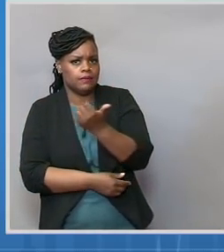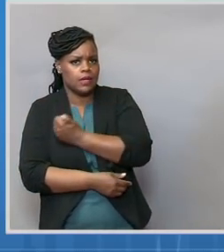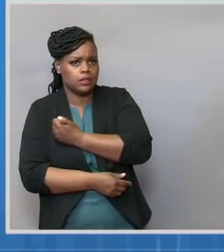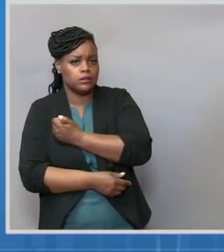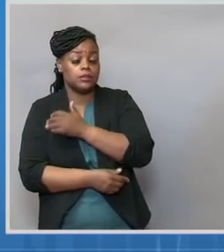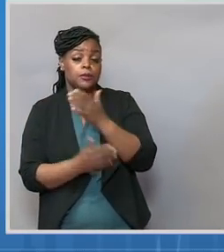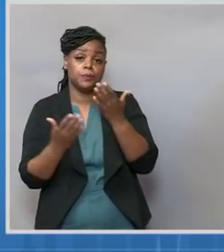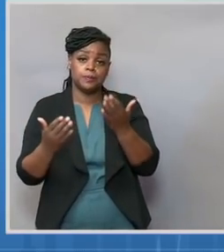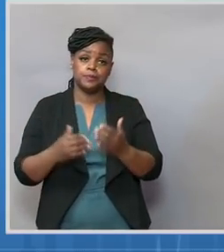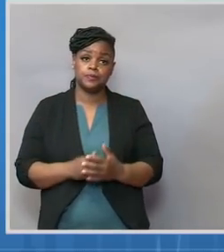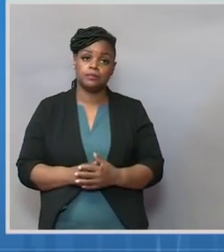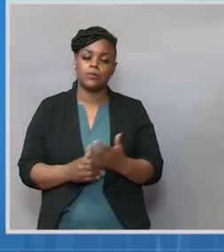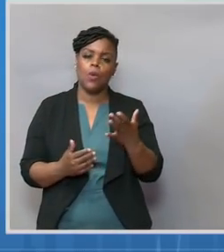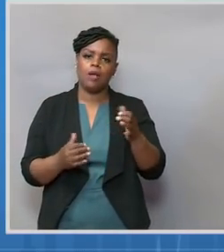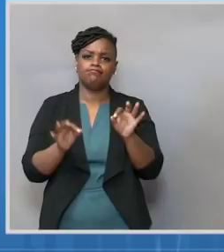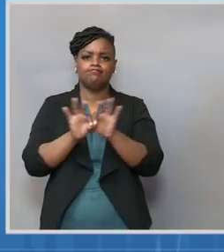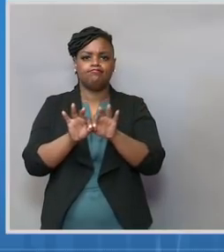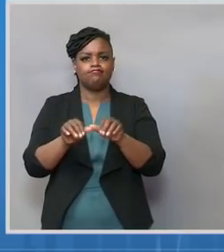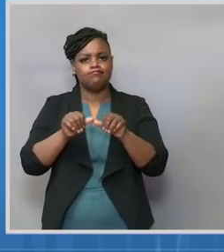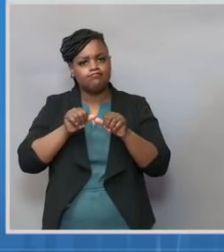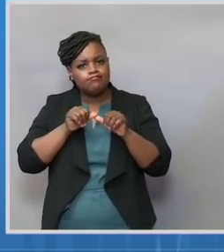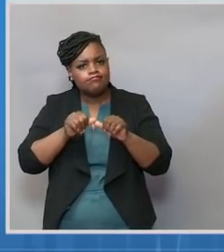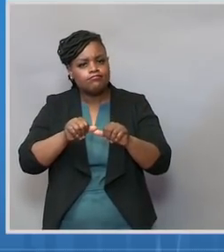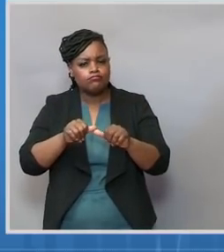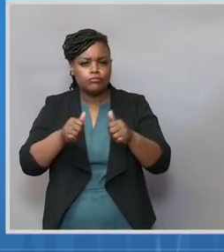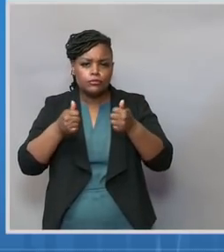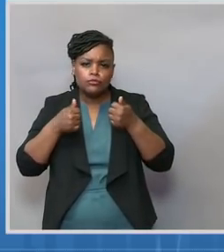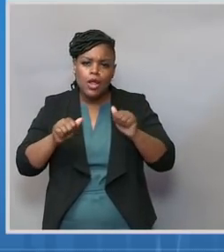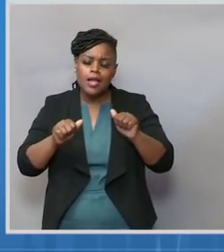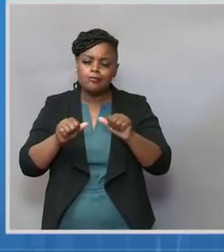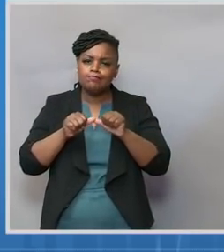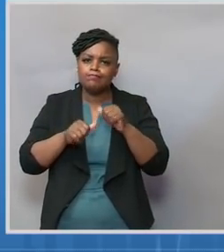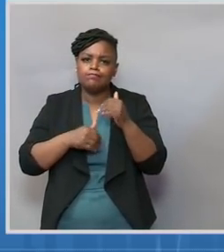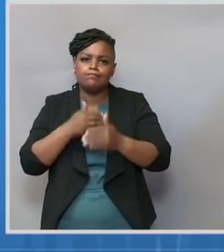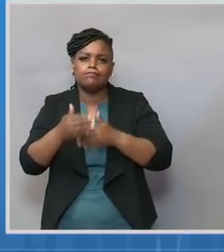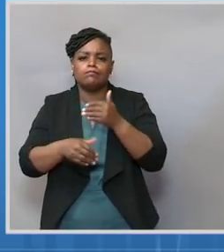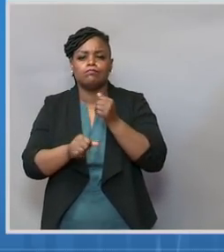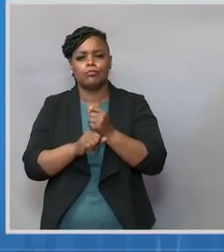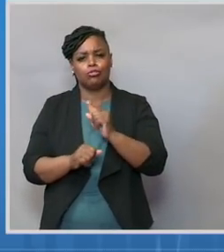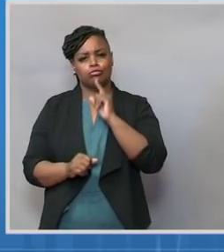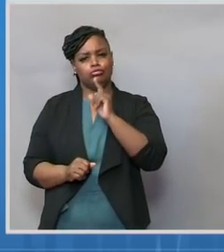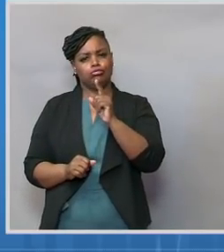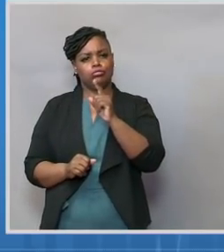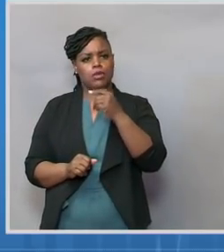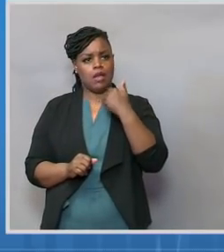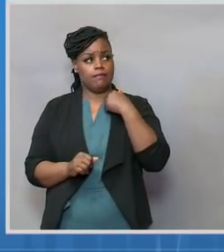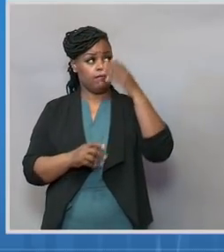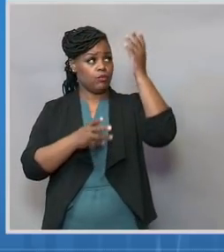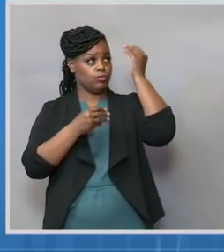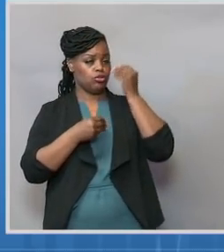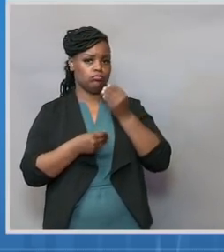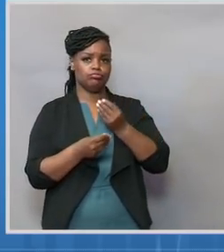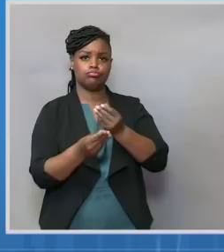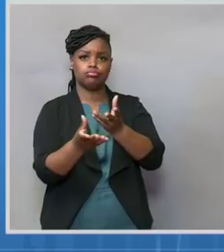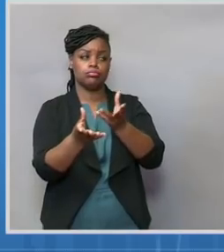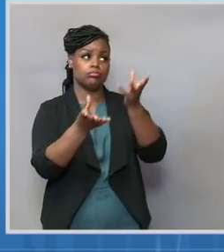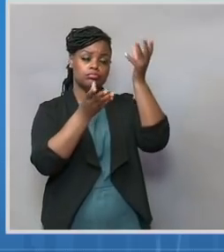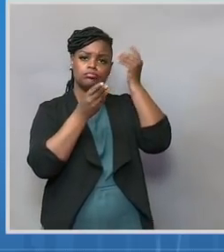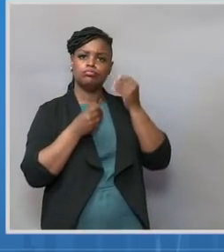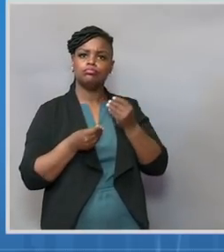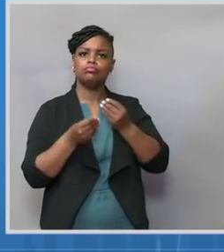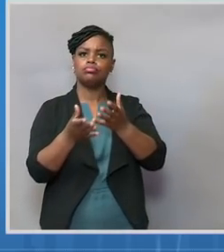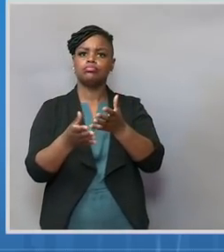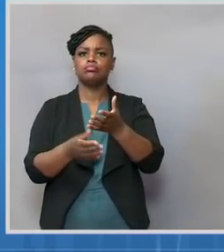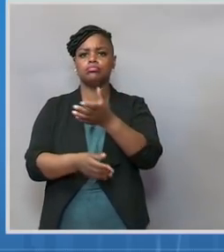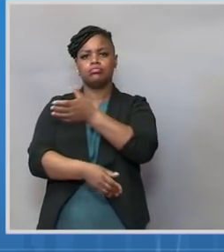very hard our efforts to ensure that we are getting information to people and empowering them with knowledge about the COVID